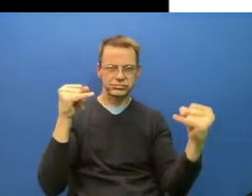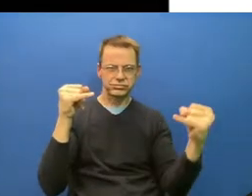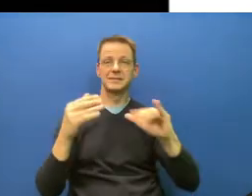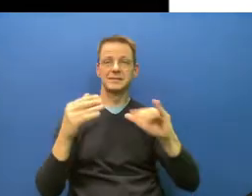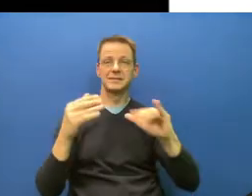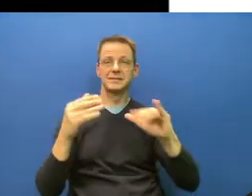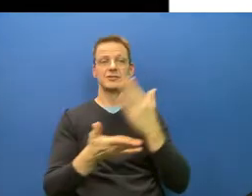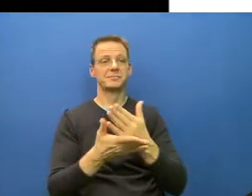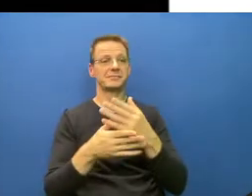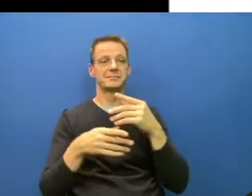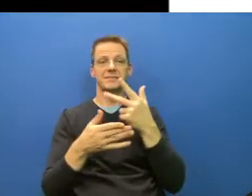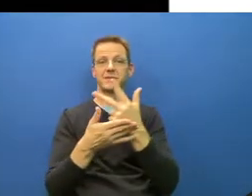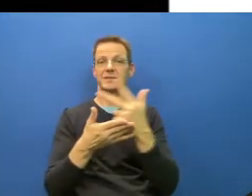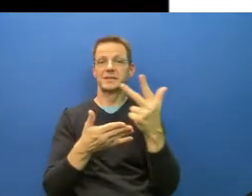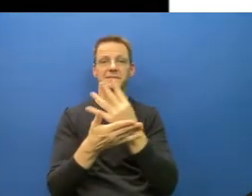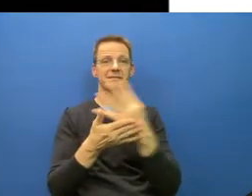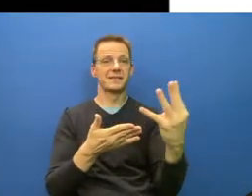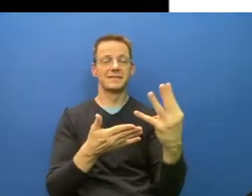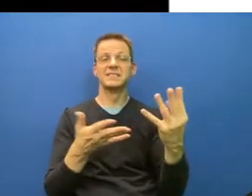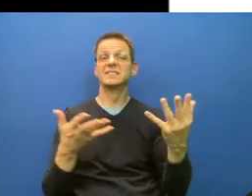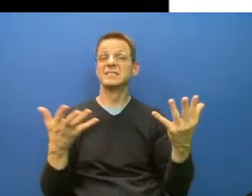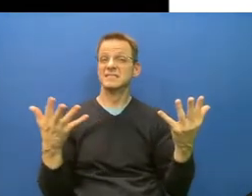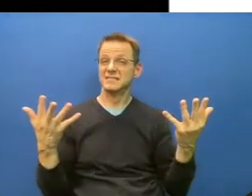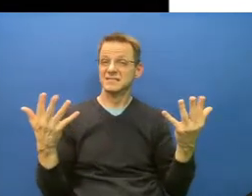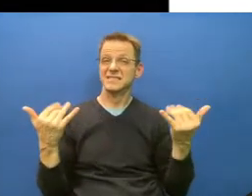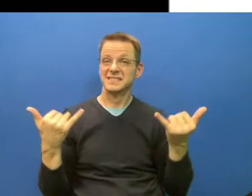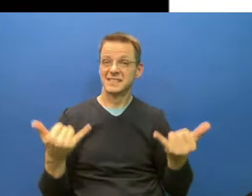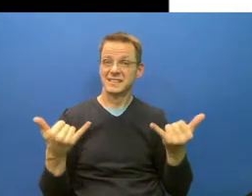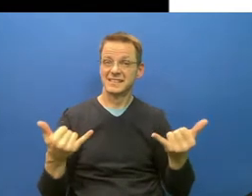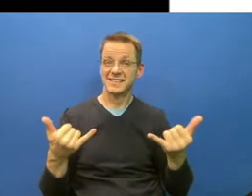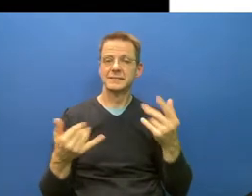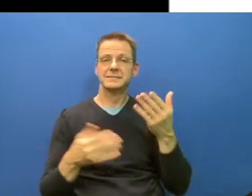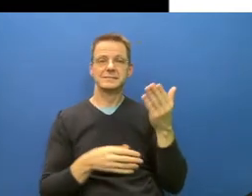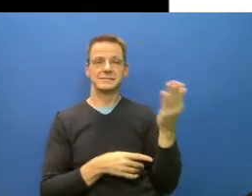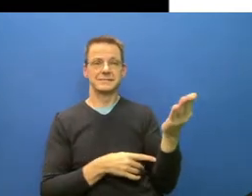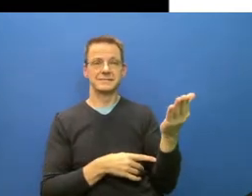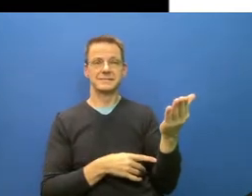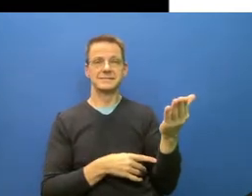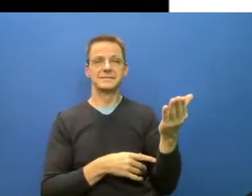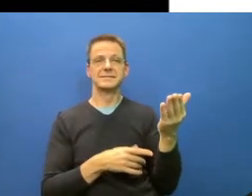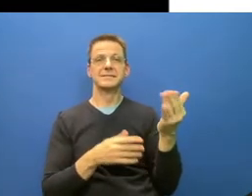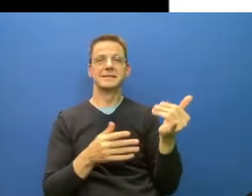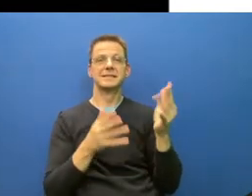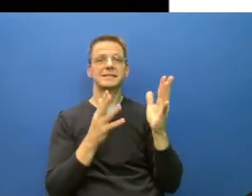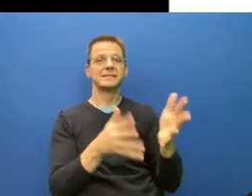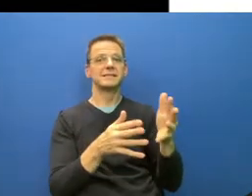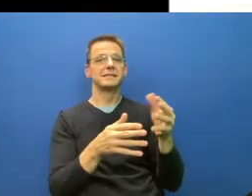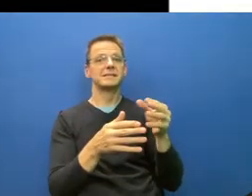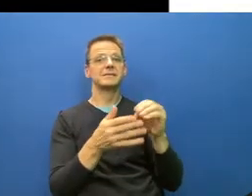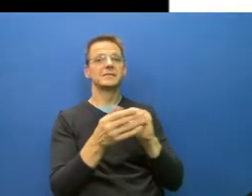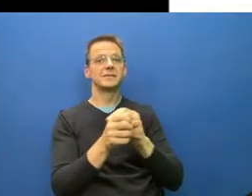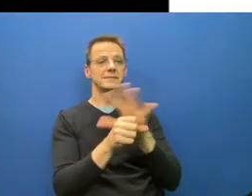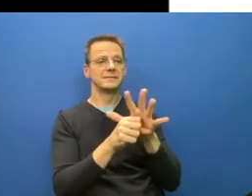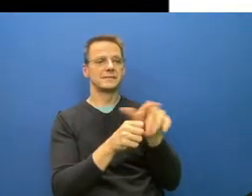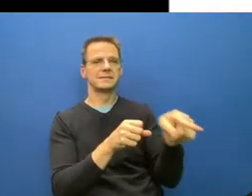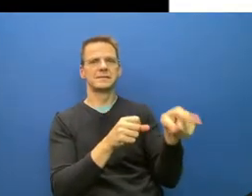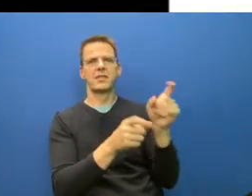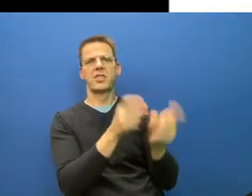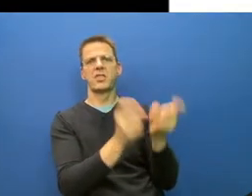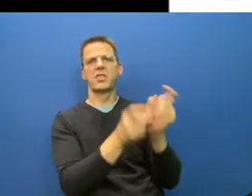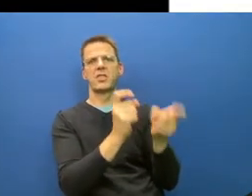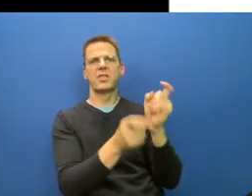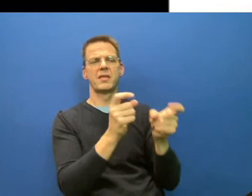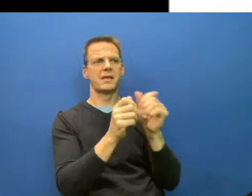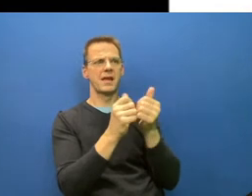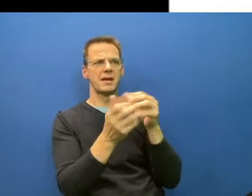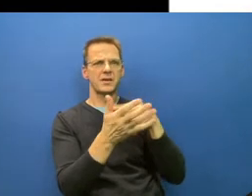We replicate and mutate and learn how to spread faster, so now we have twice more transmissible variant. So blue